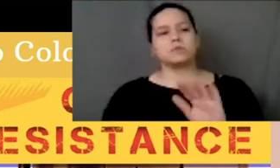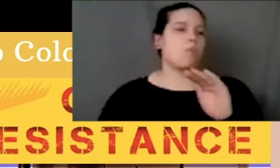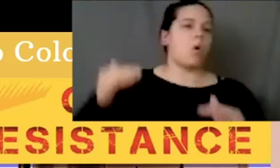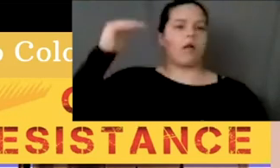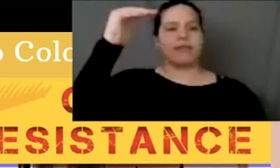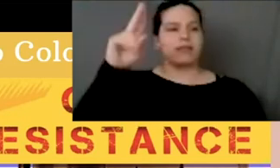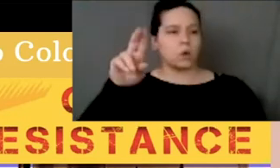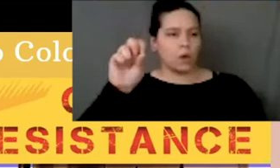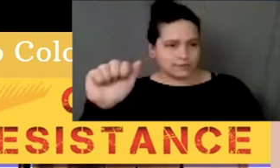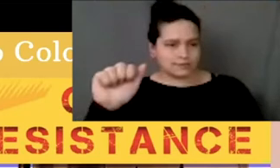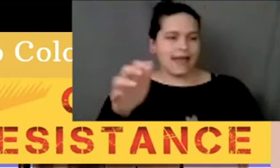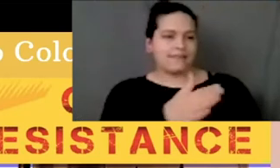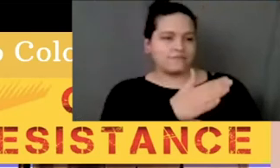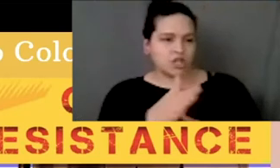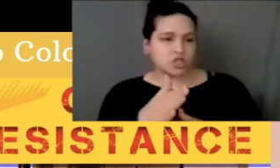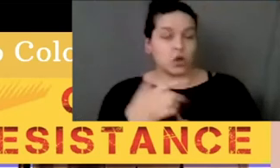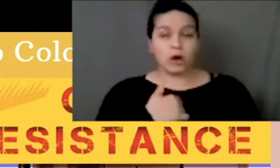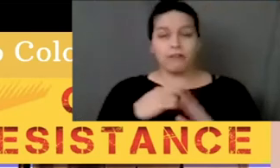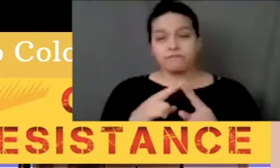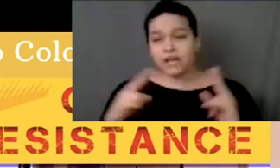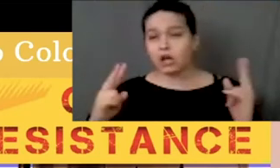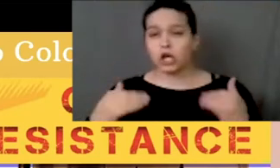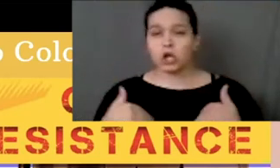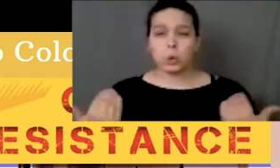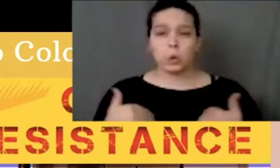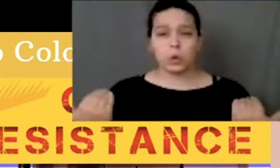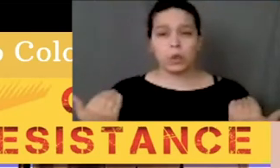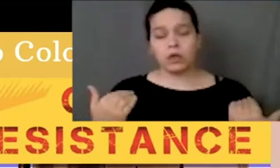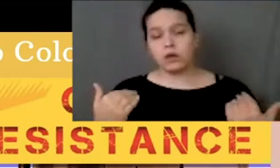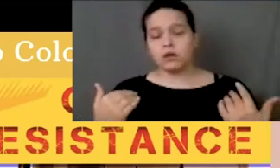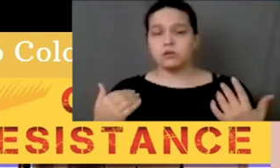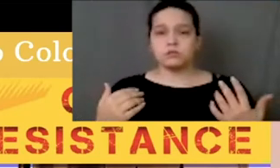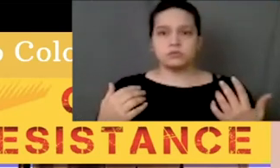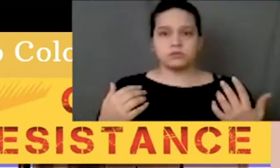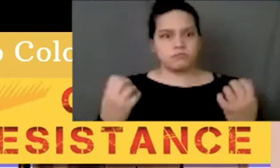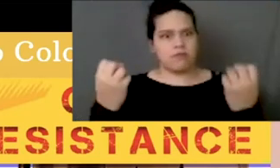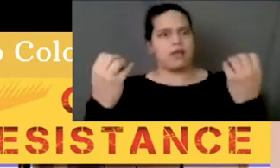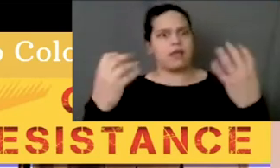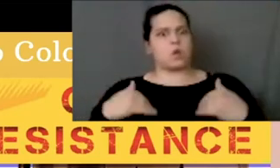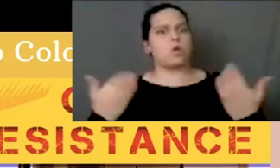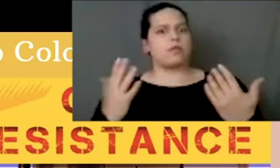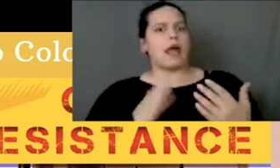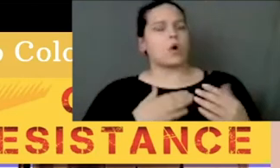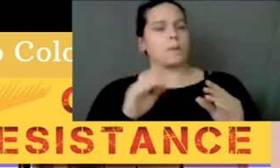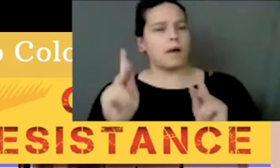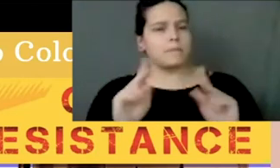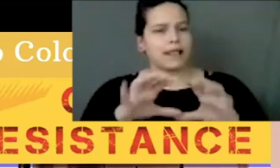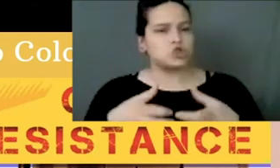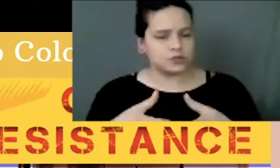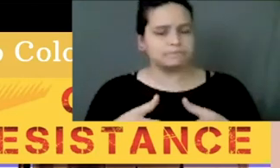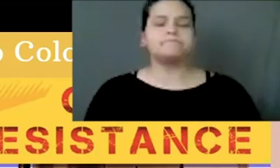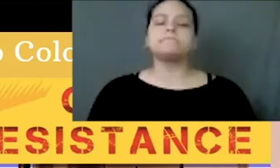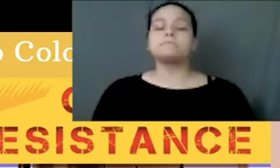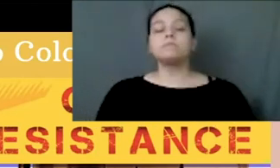Also, we're a very youth heavy population 42% of the native population is made up of people